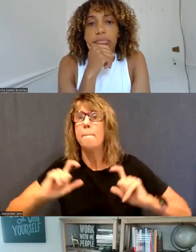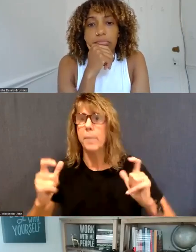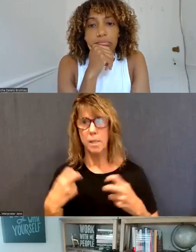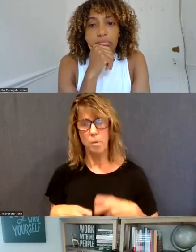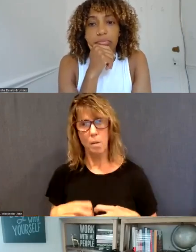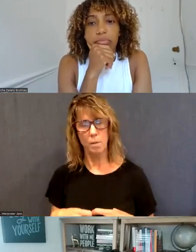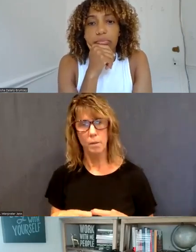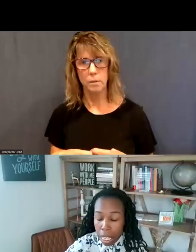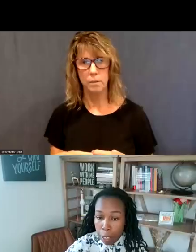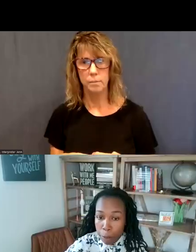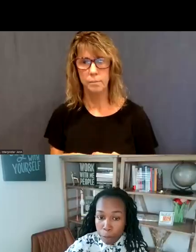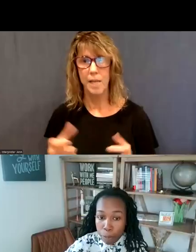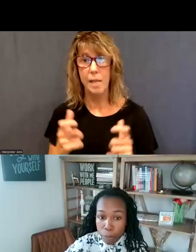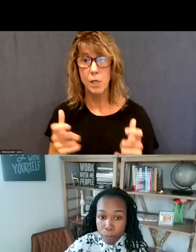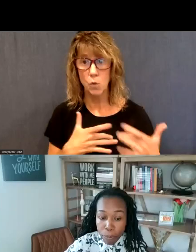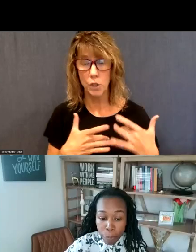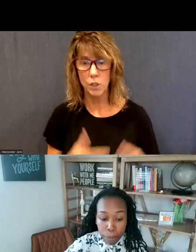also a, a big concern.